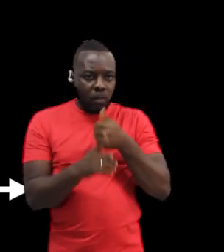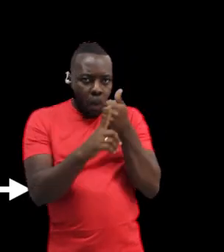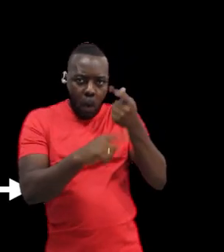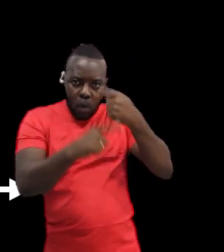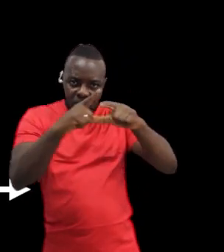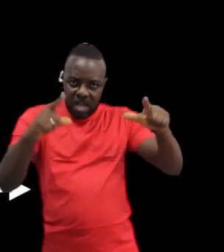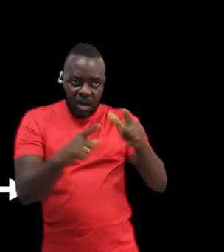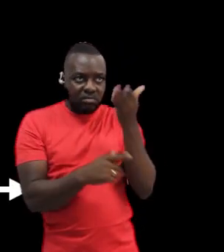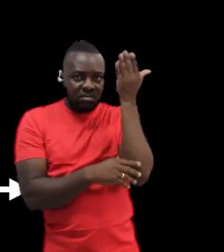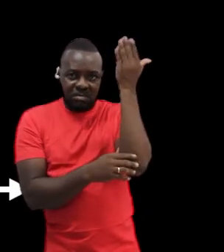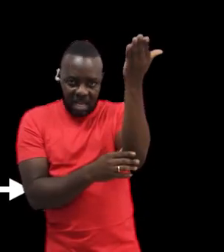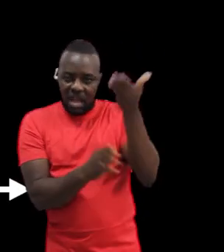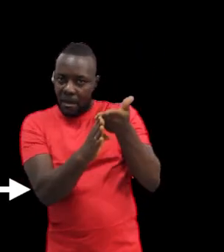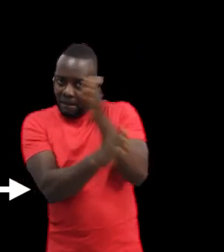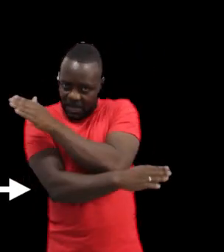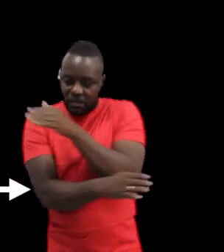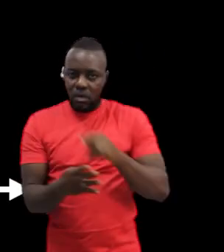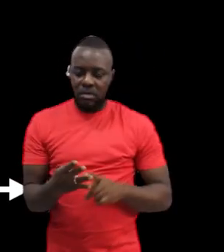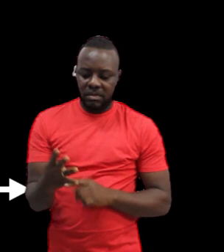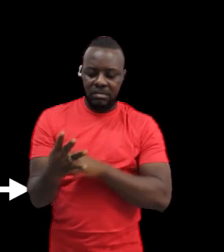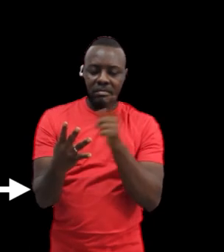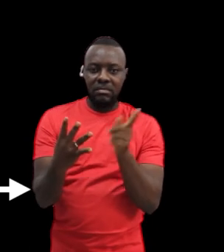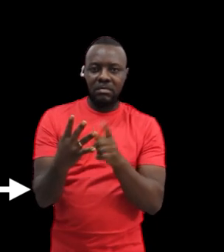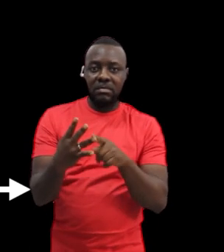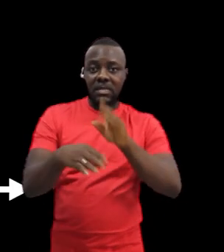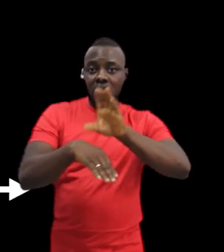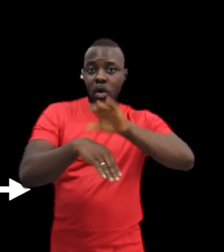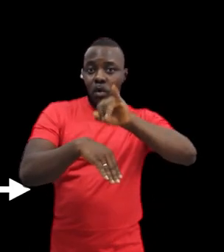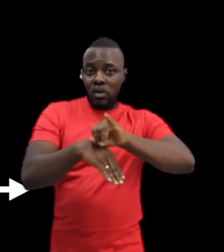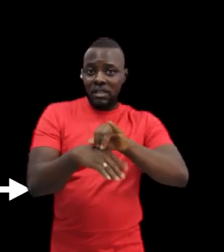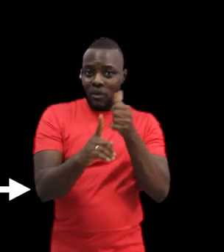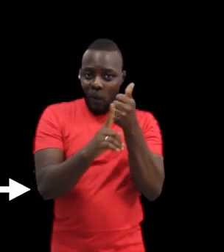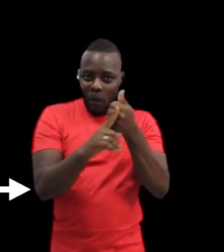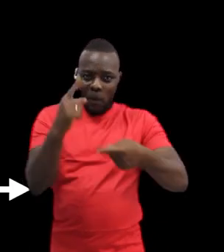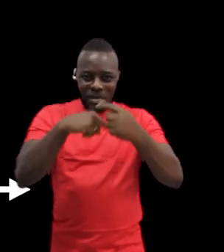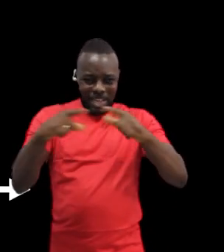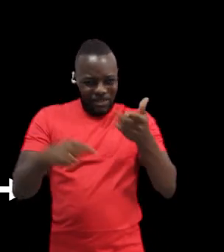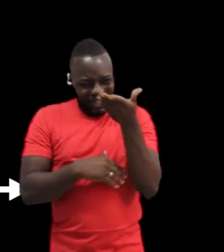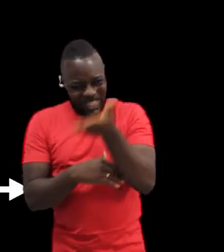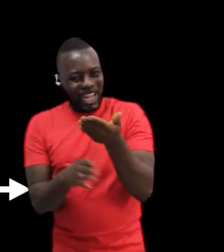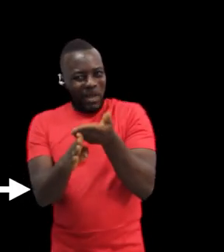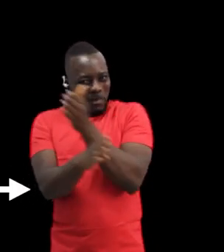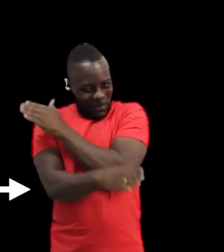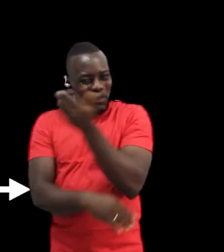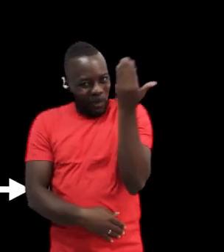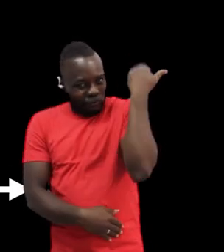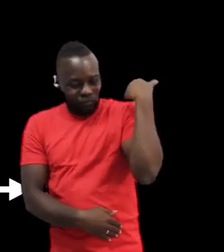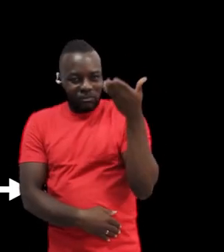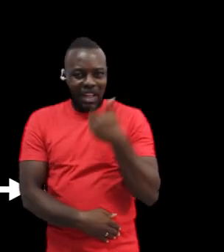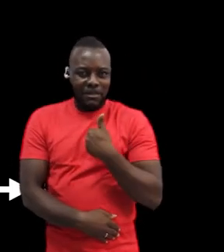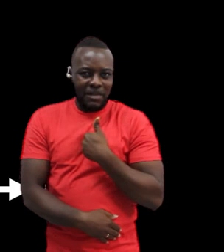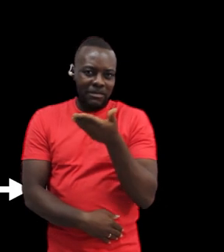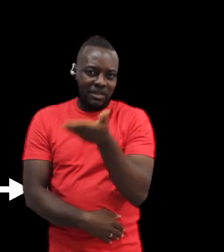Malian Sign Language in Bamako and Sign Language